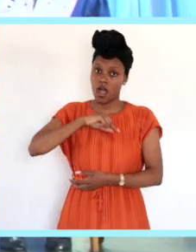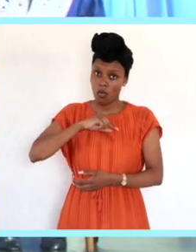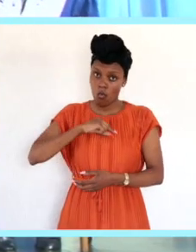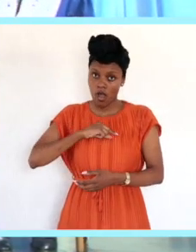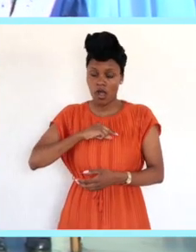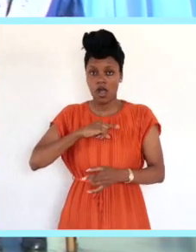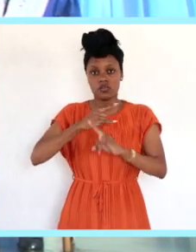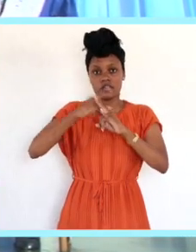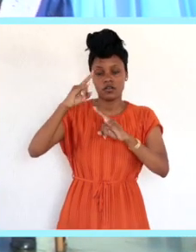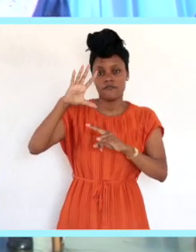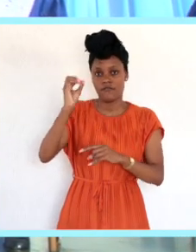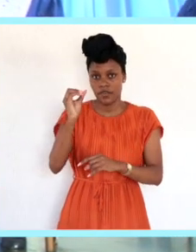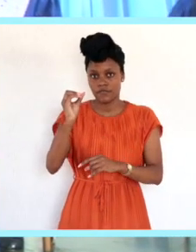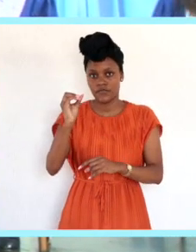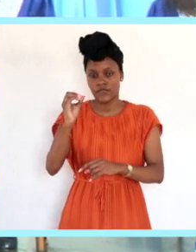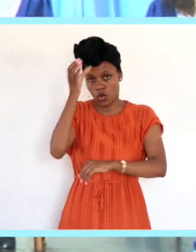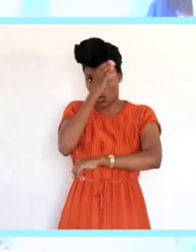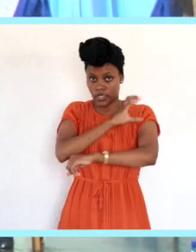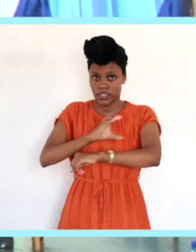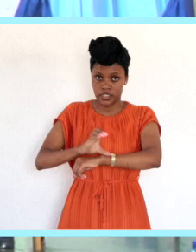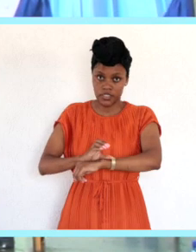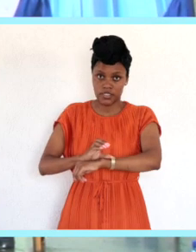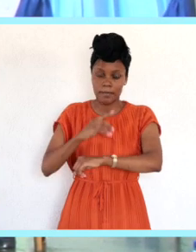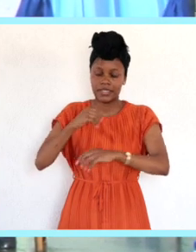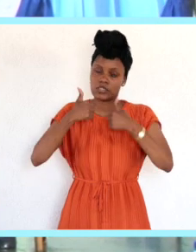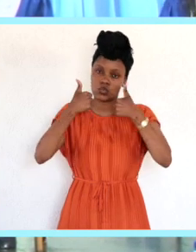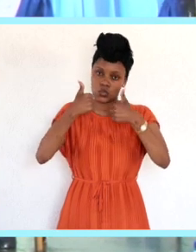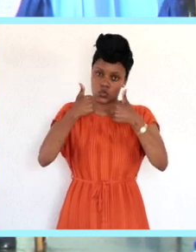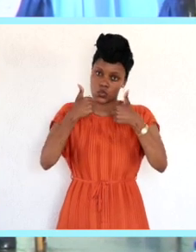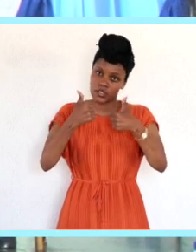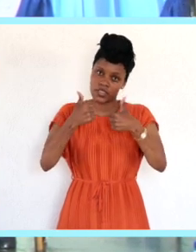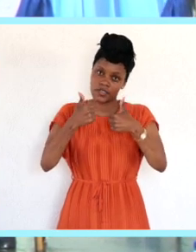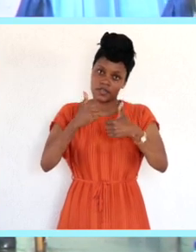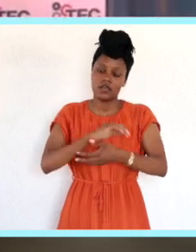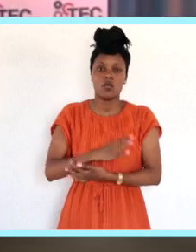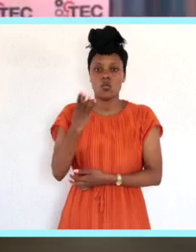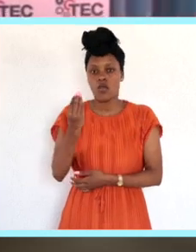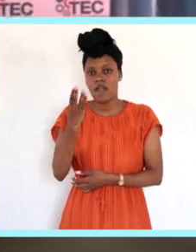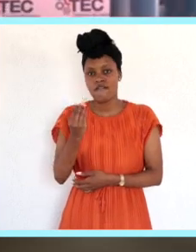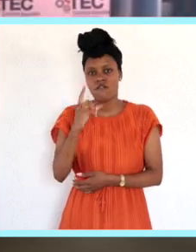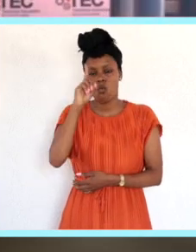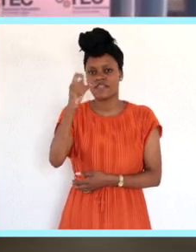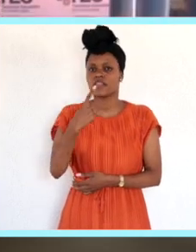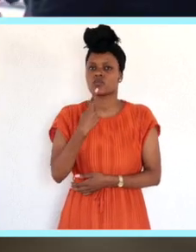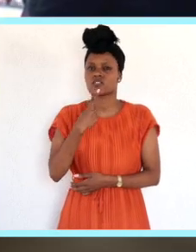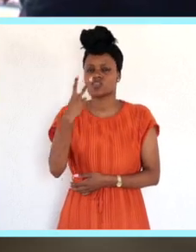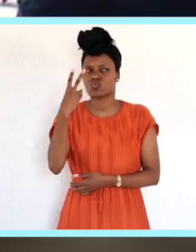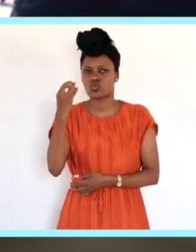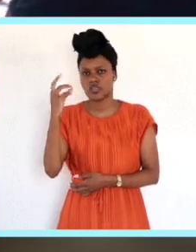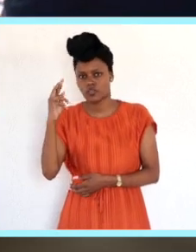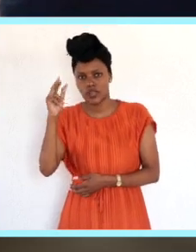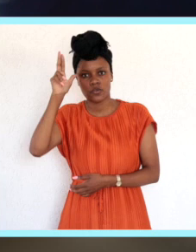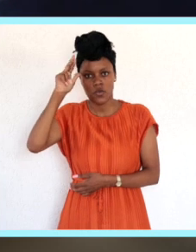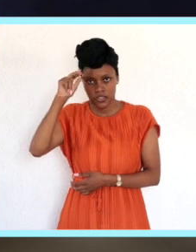Our performance out of the 50 colleges is outstanding. We've got about 1